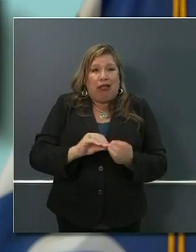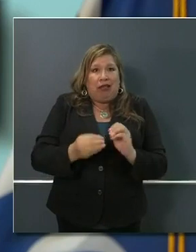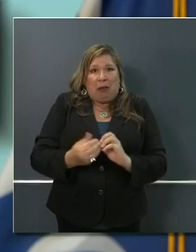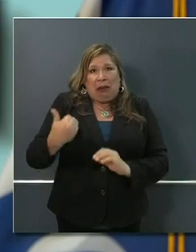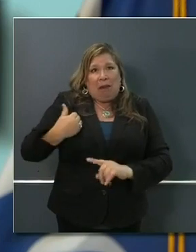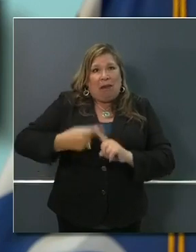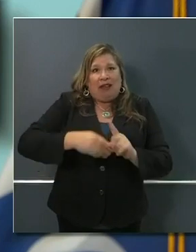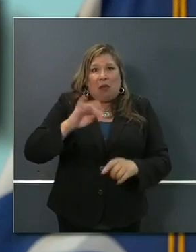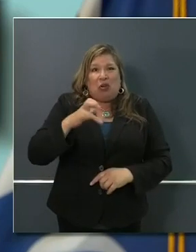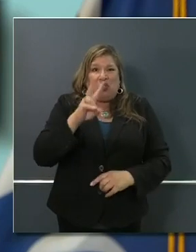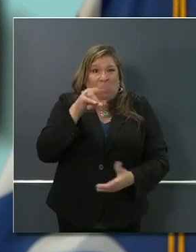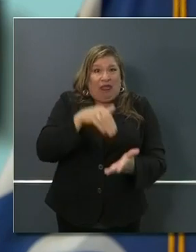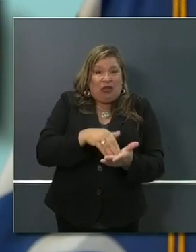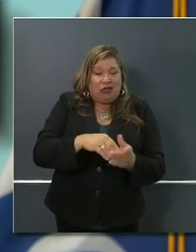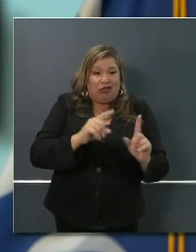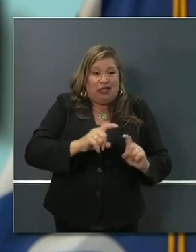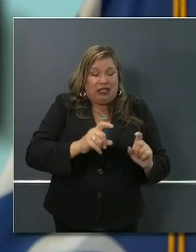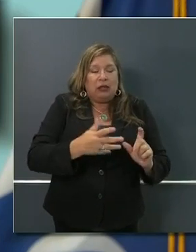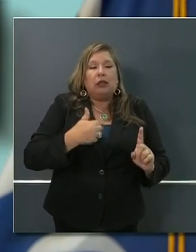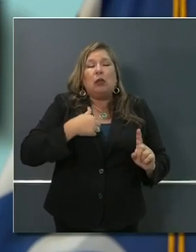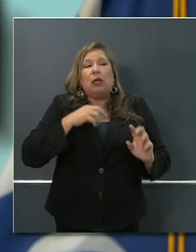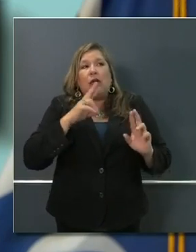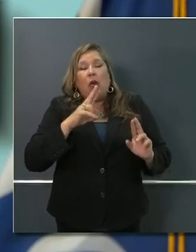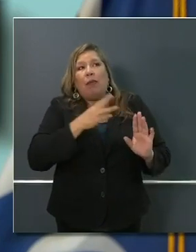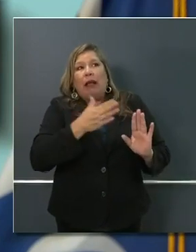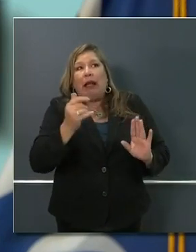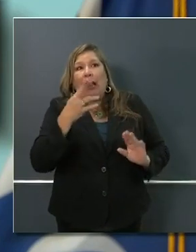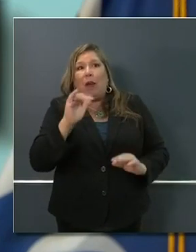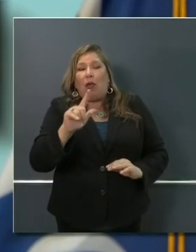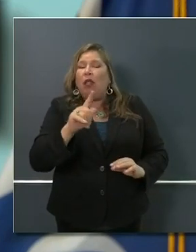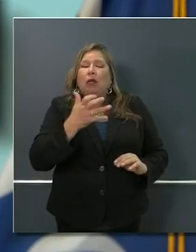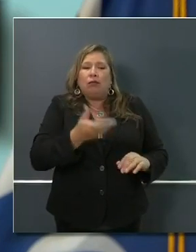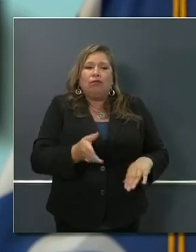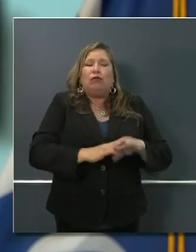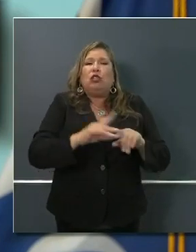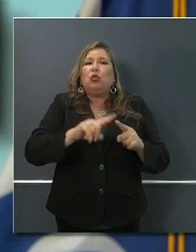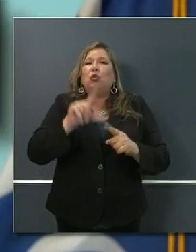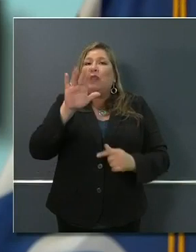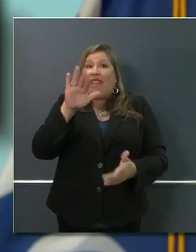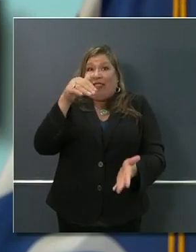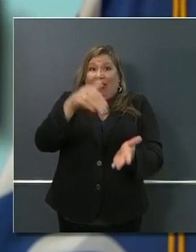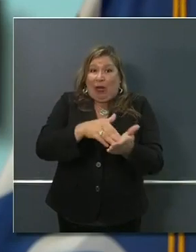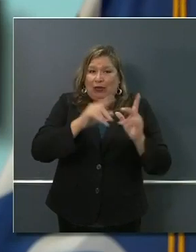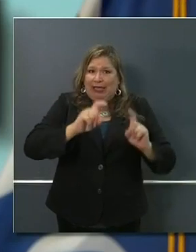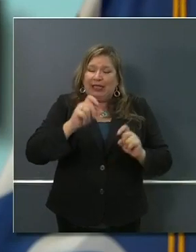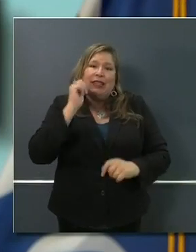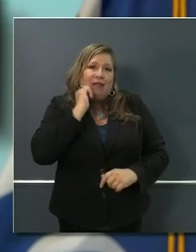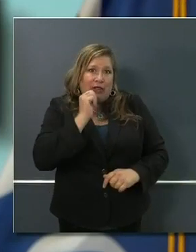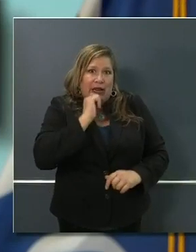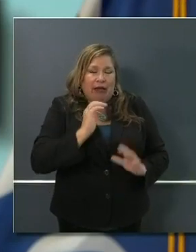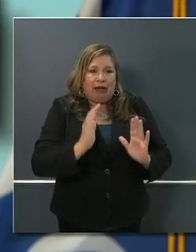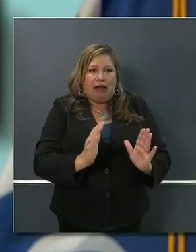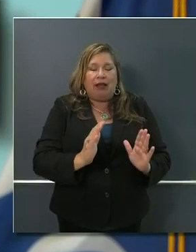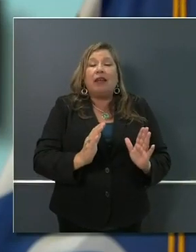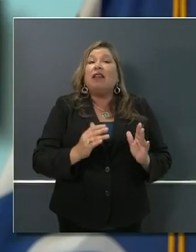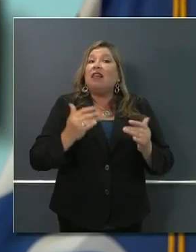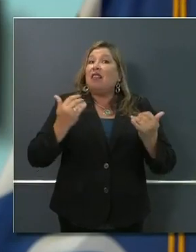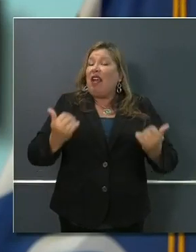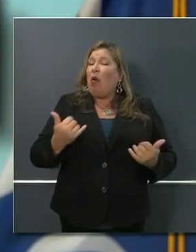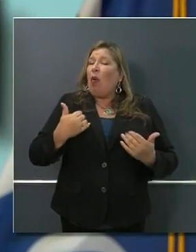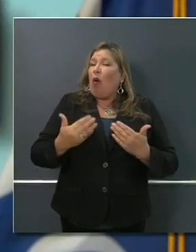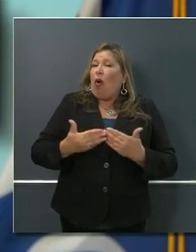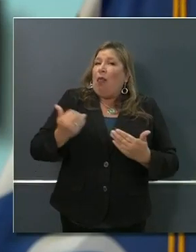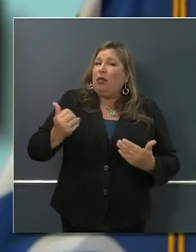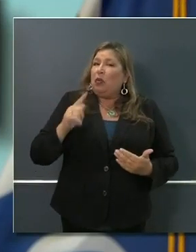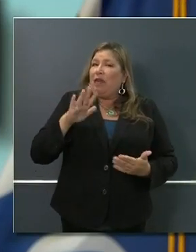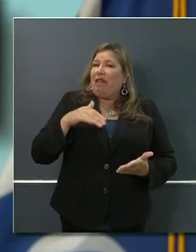April, we said by the end of April we'll go from 2,000 to 25,000 every day. We are almost there. We've been averaging